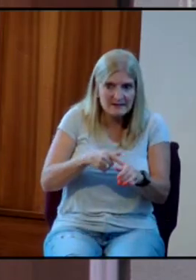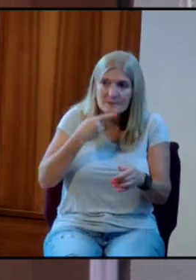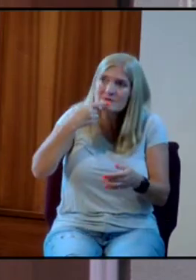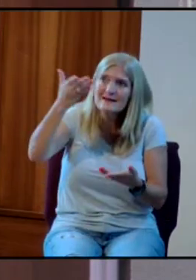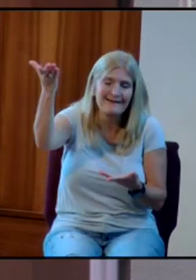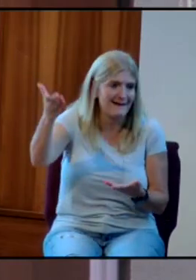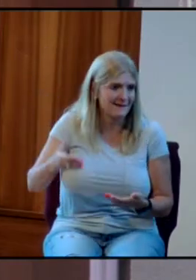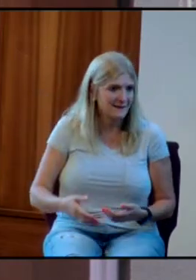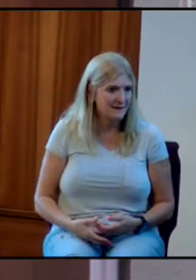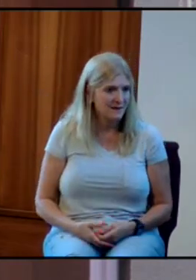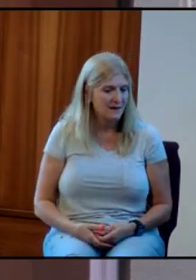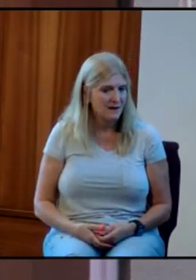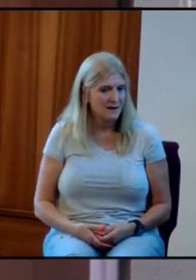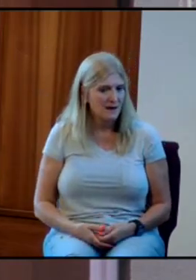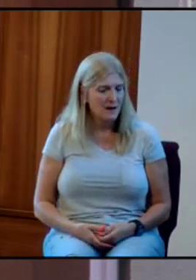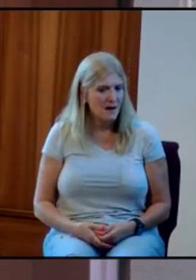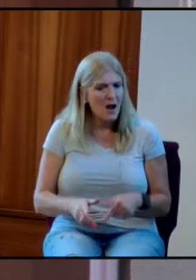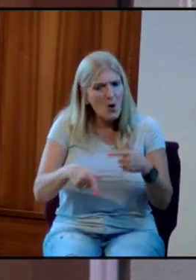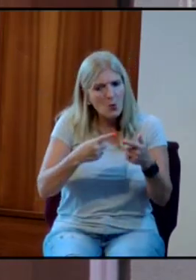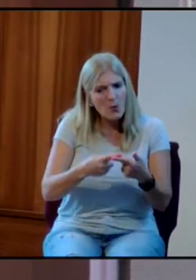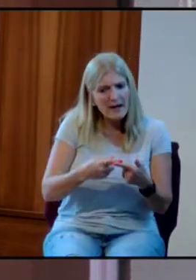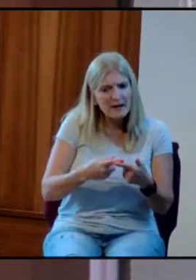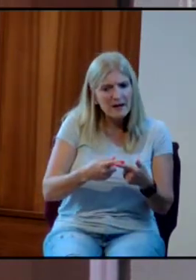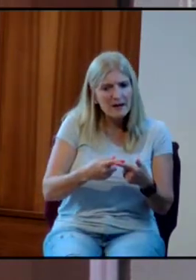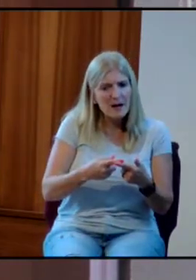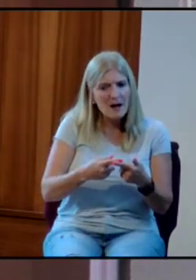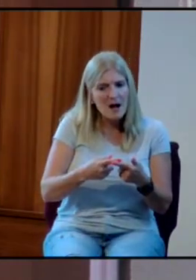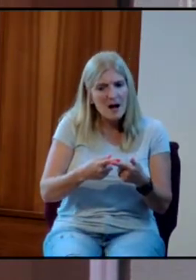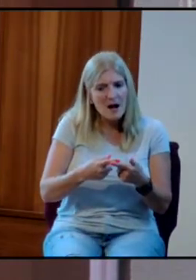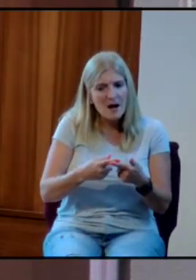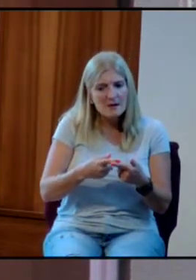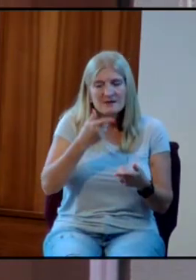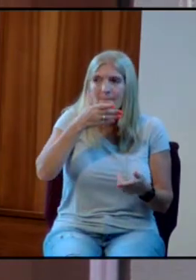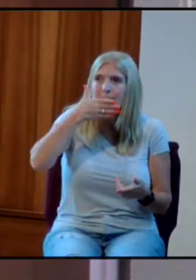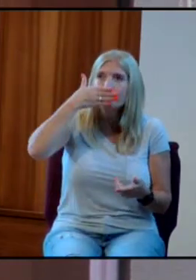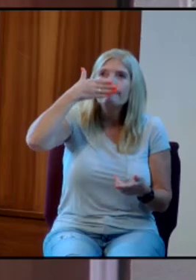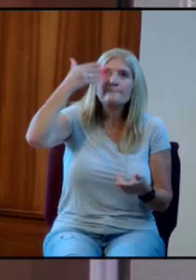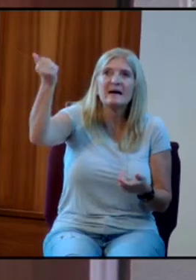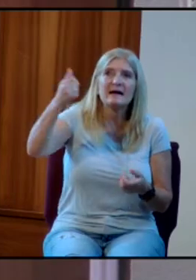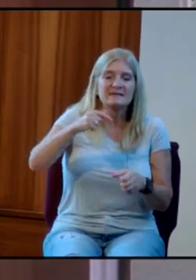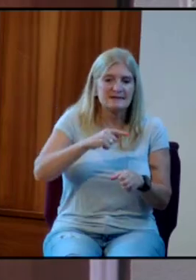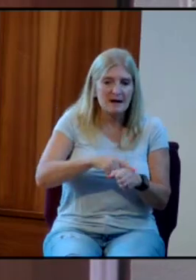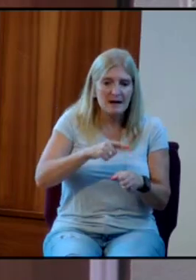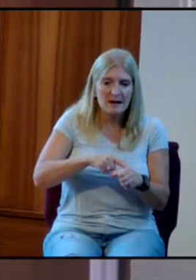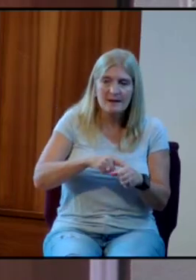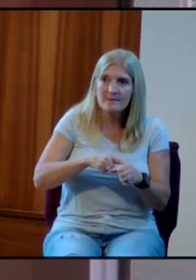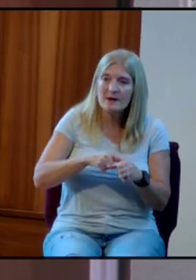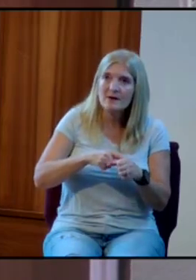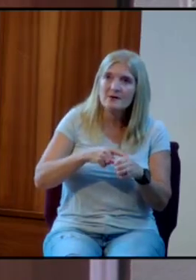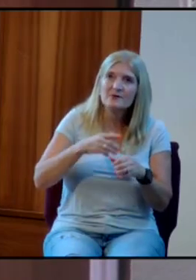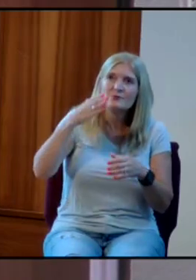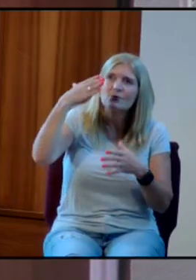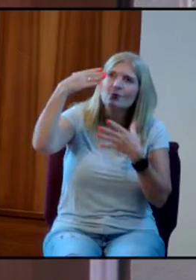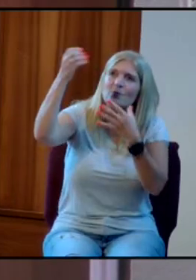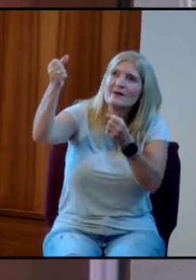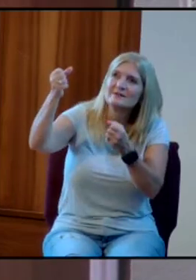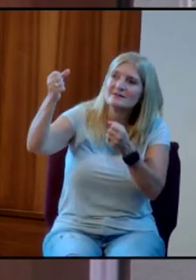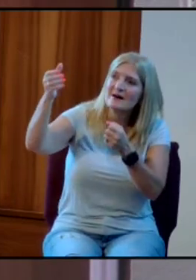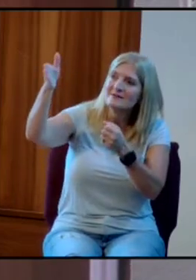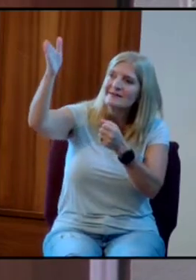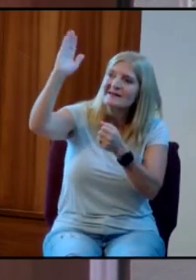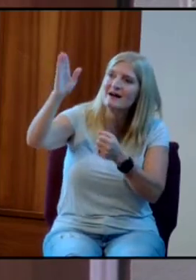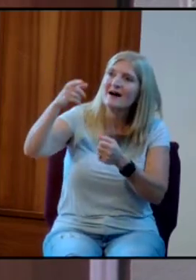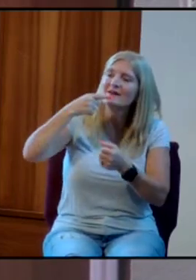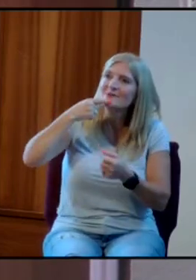When was the last time in the best part of who you are, you reached out to the reality of God and you